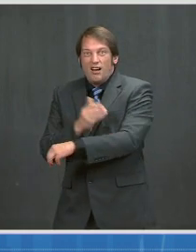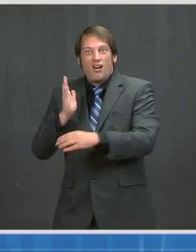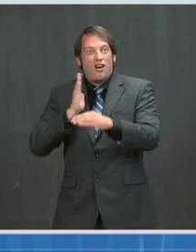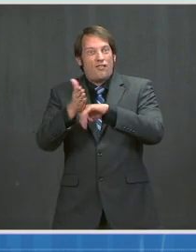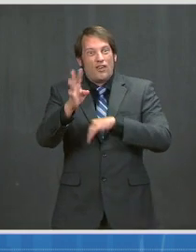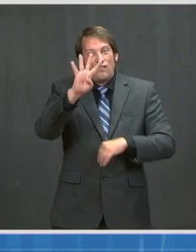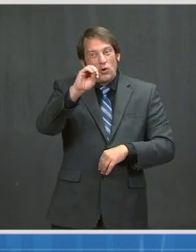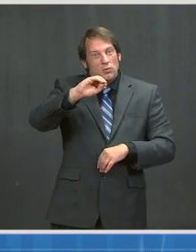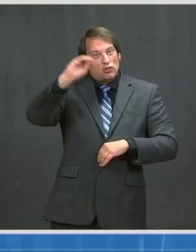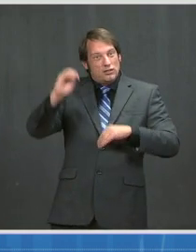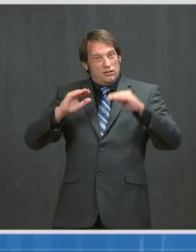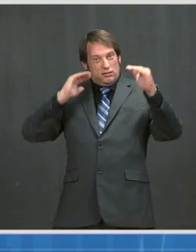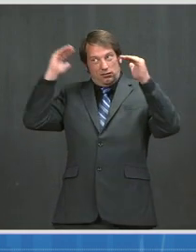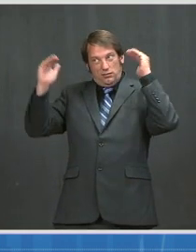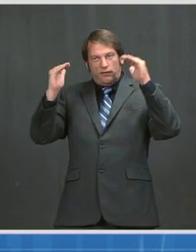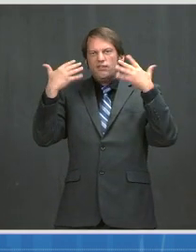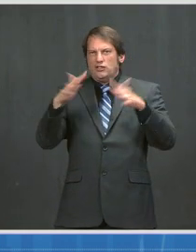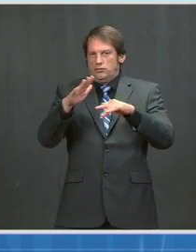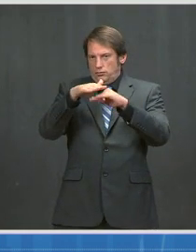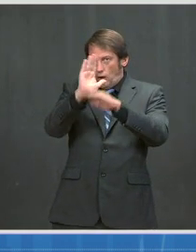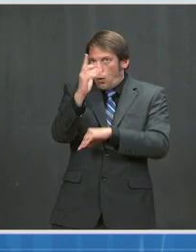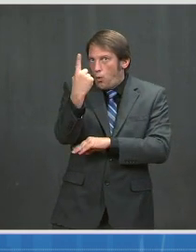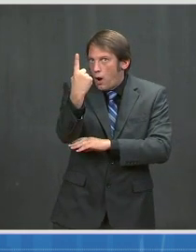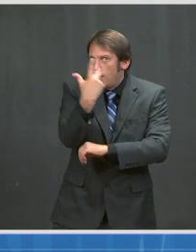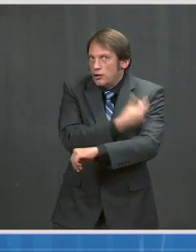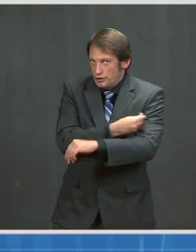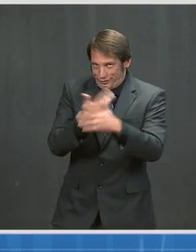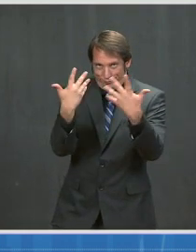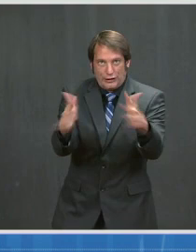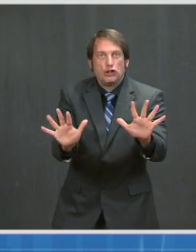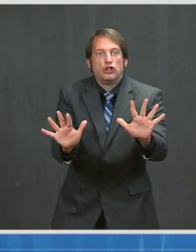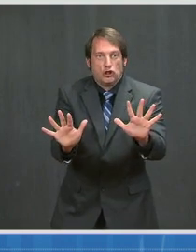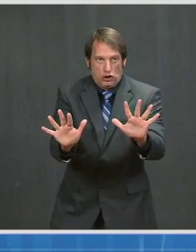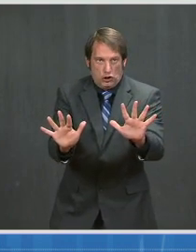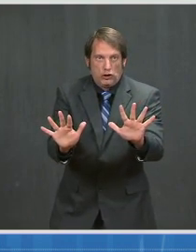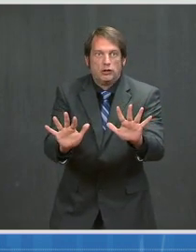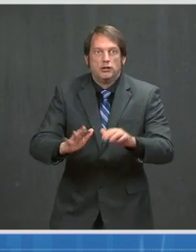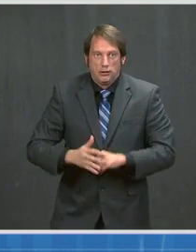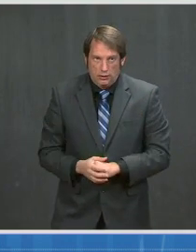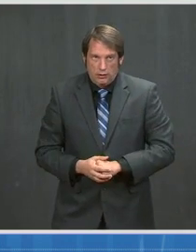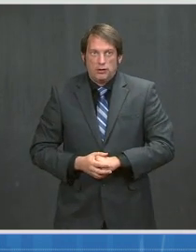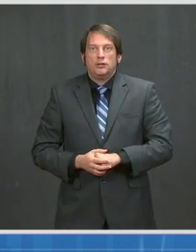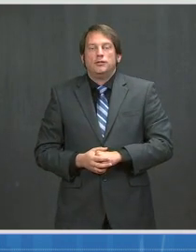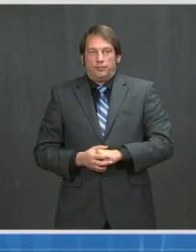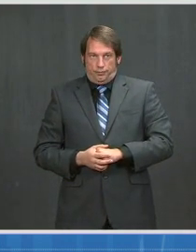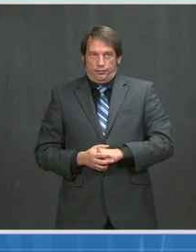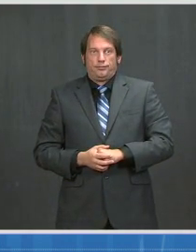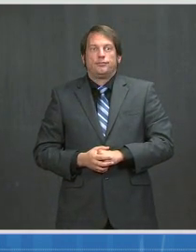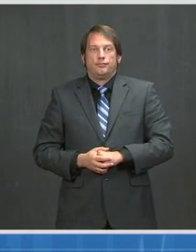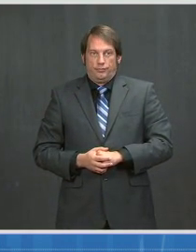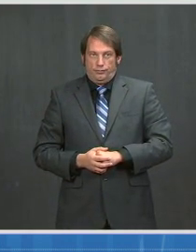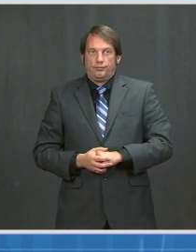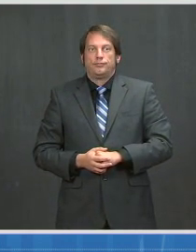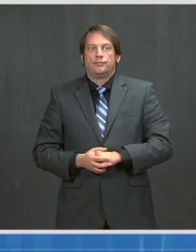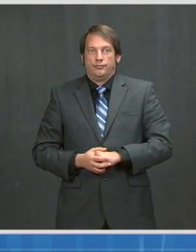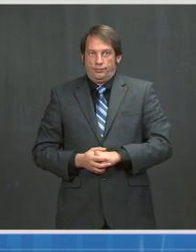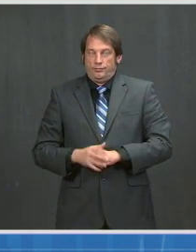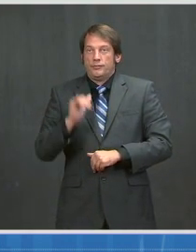one shot, and nearly one in four adults are now fully vaccinated.